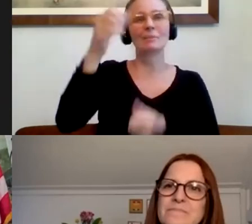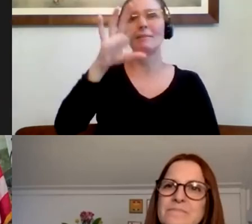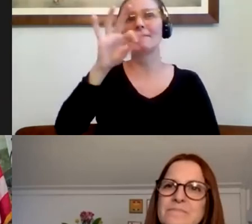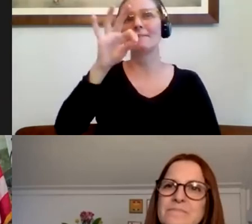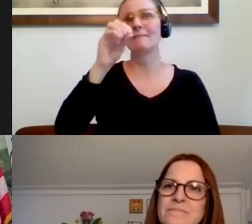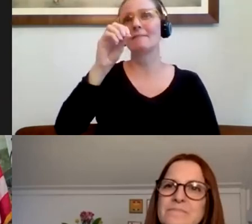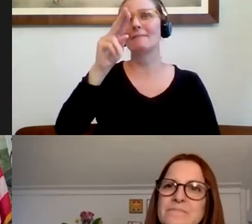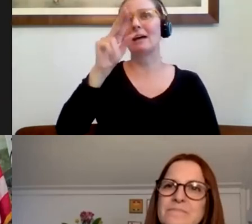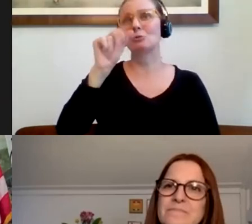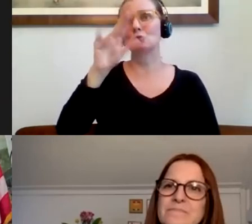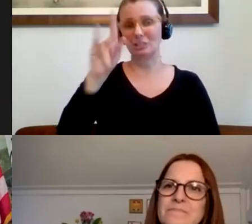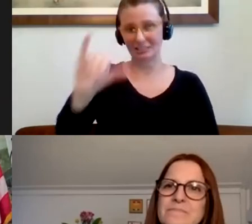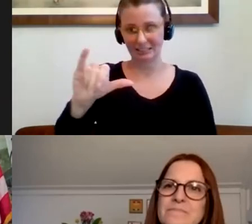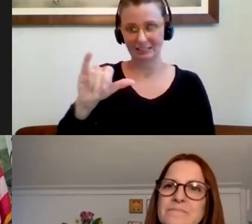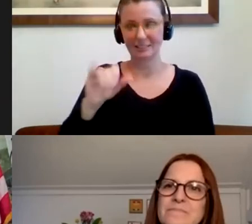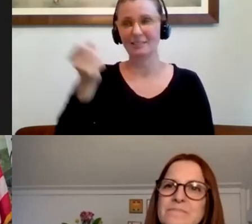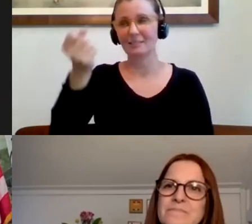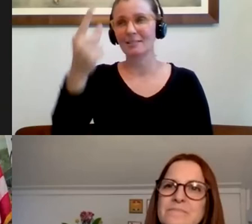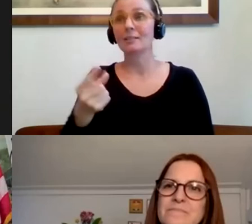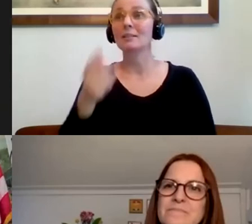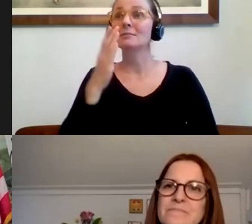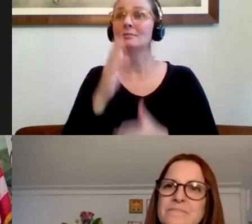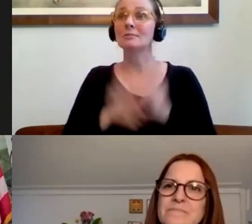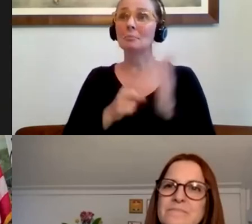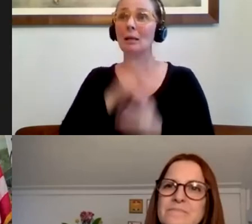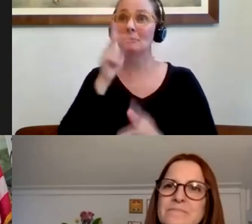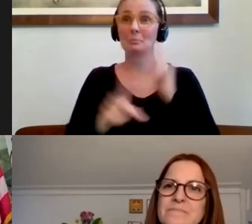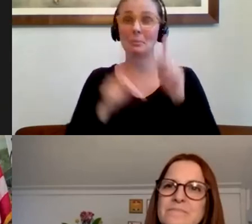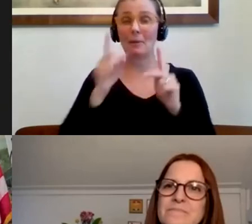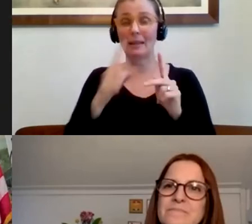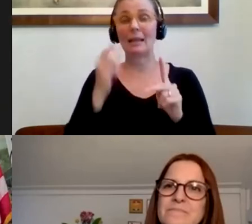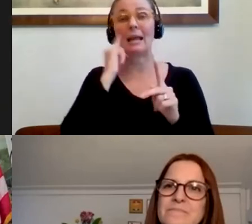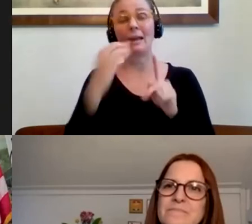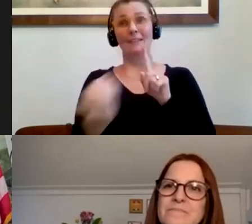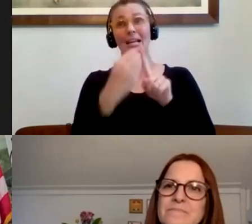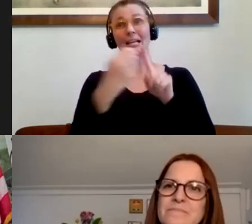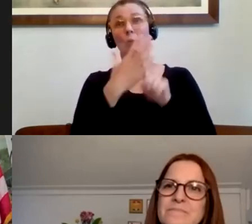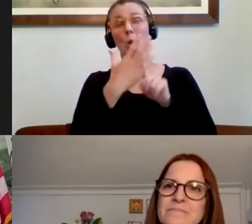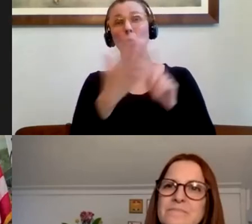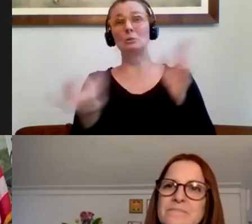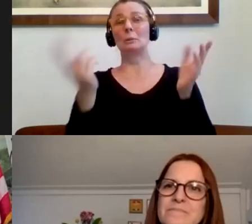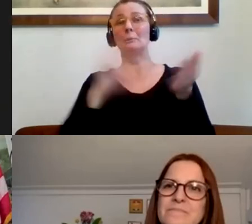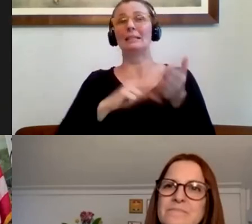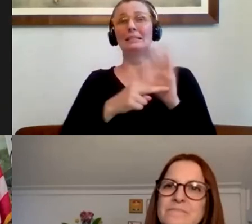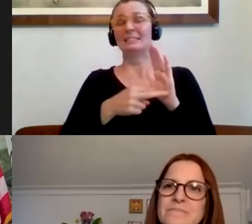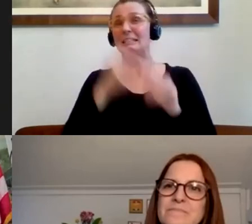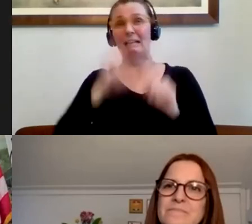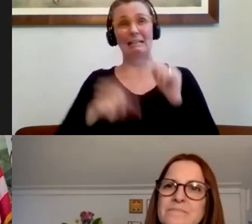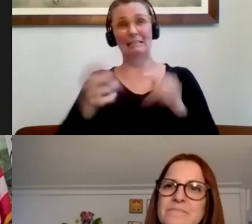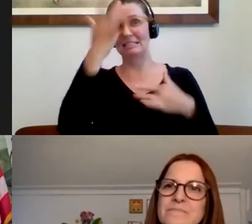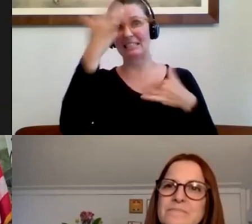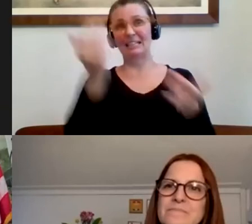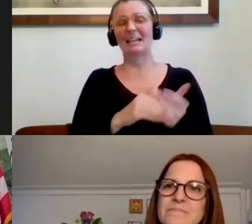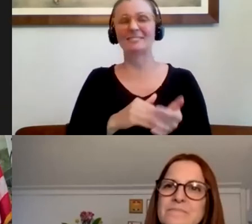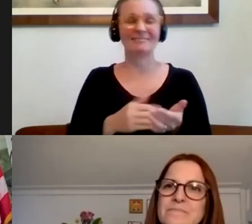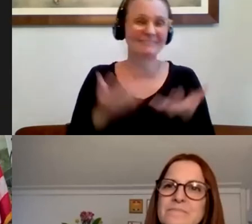clear the level of immunity any one of us would have, who've been exposed and we, and they have found antibodies in us. There's still a long way to go.